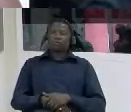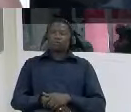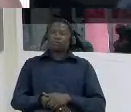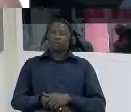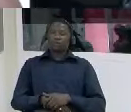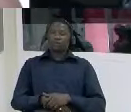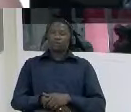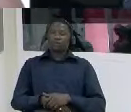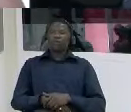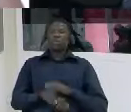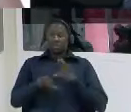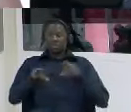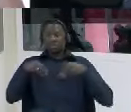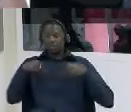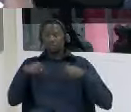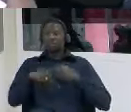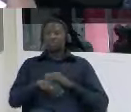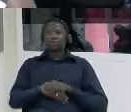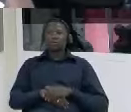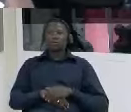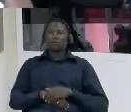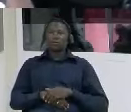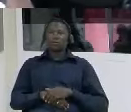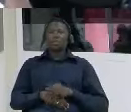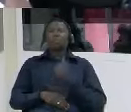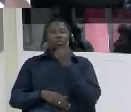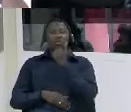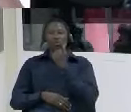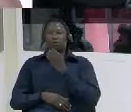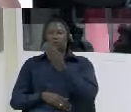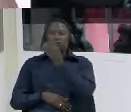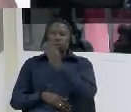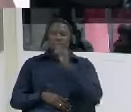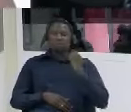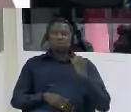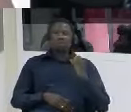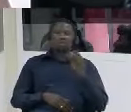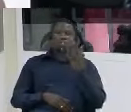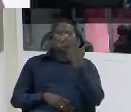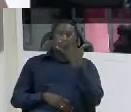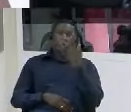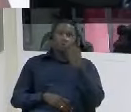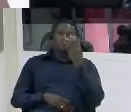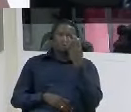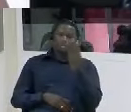the exhibit number is 0054 thank you